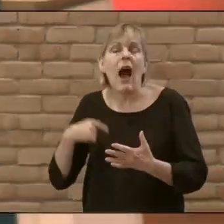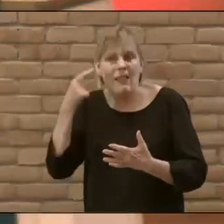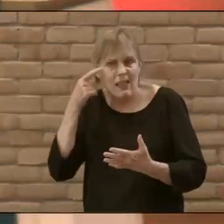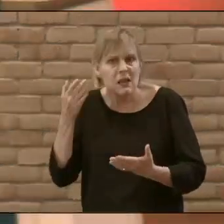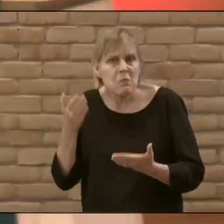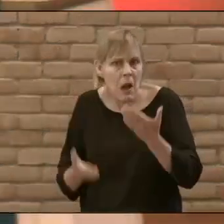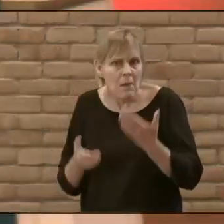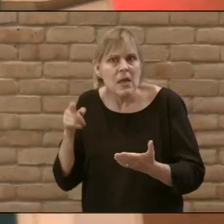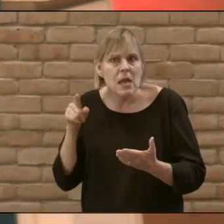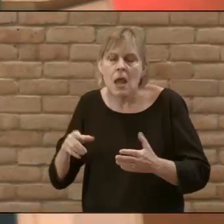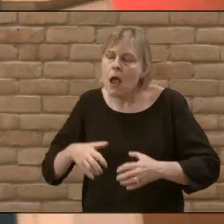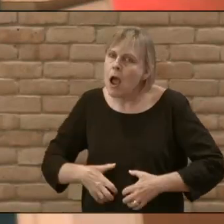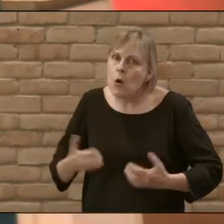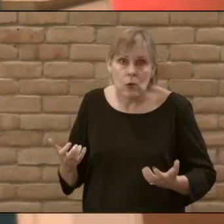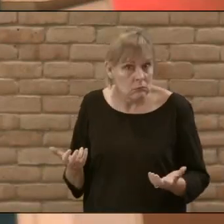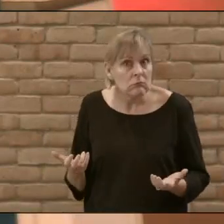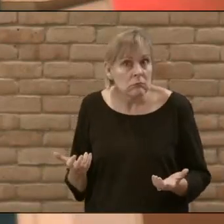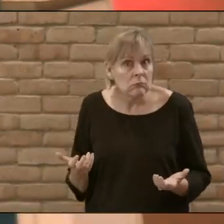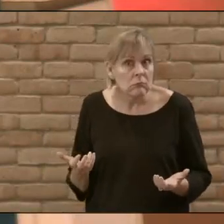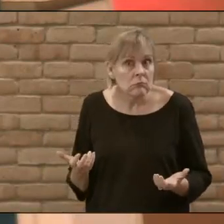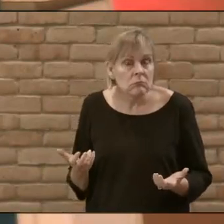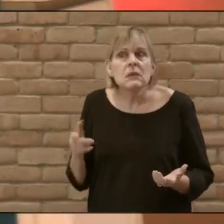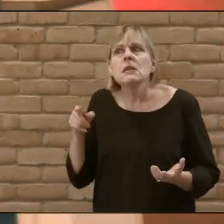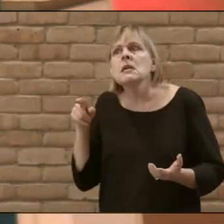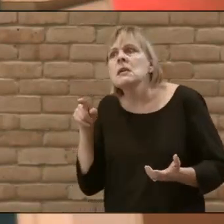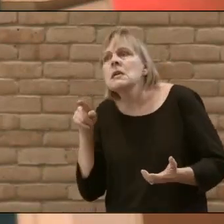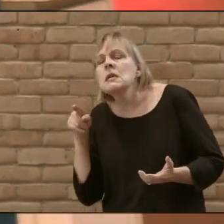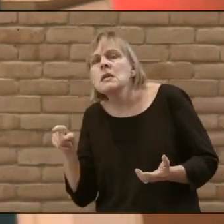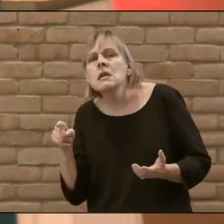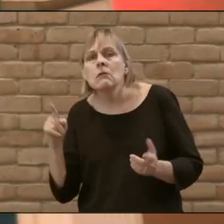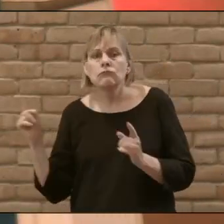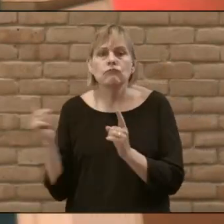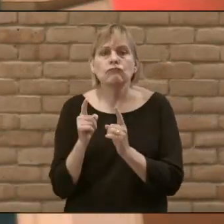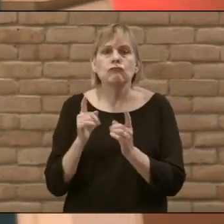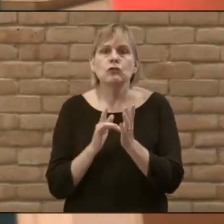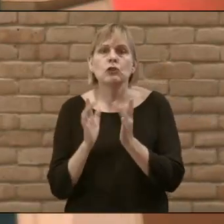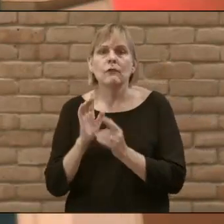probably angry because he got to Jesus first